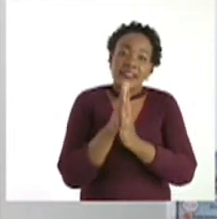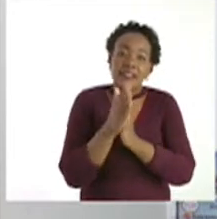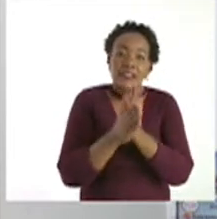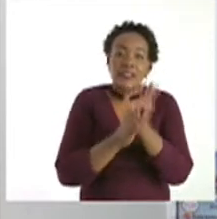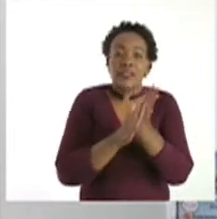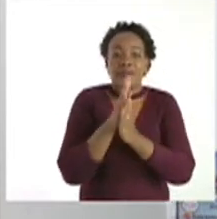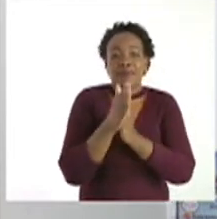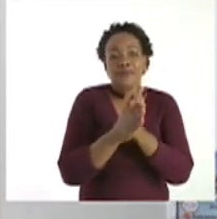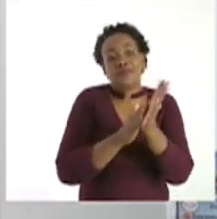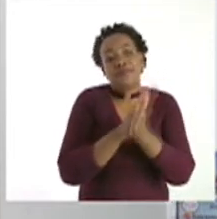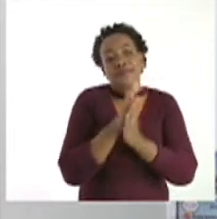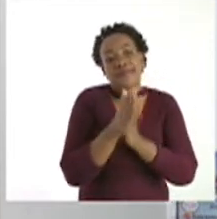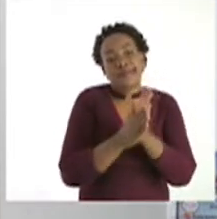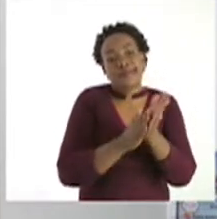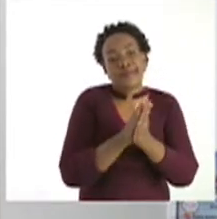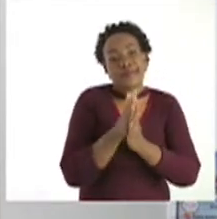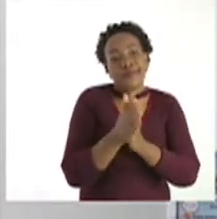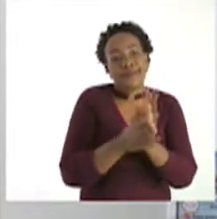Let's rub.